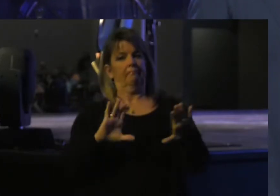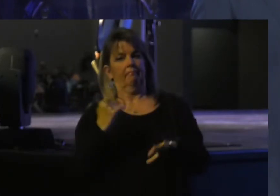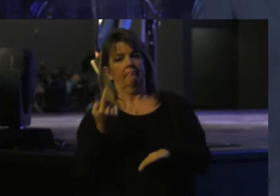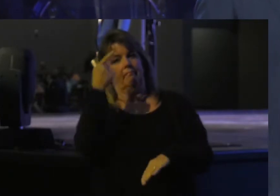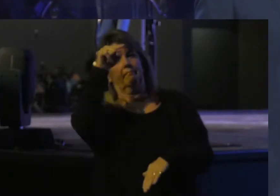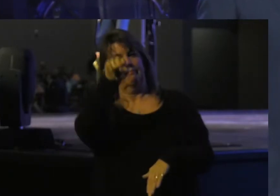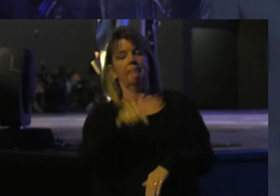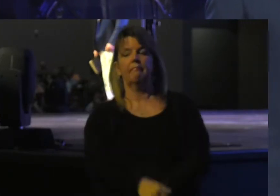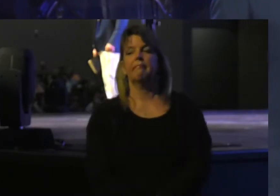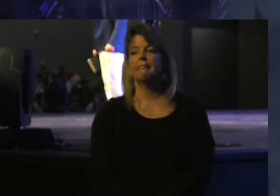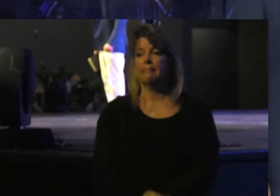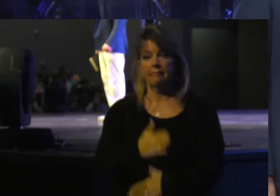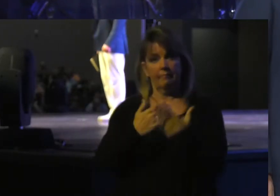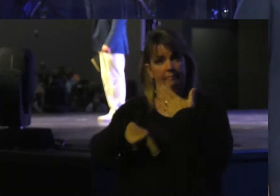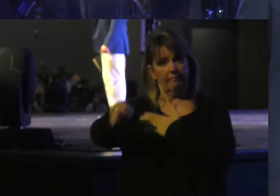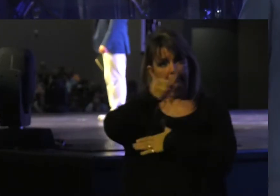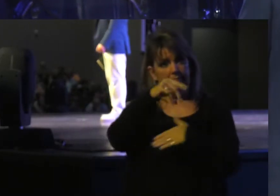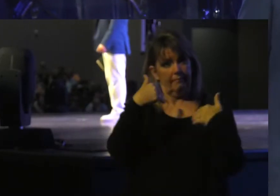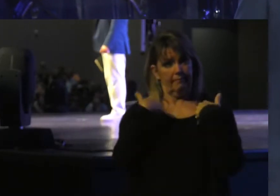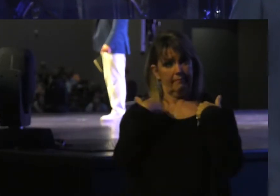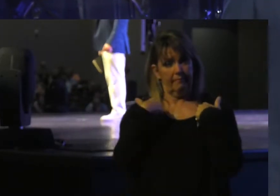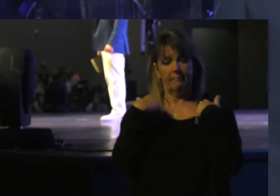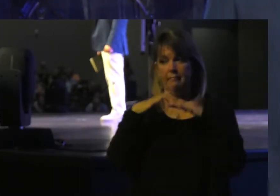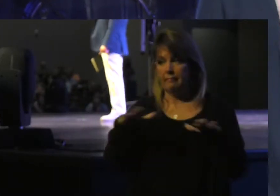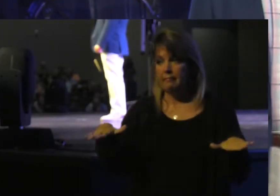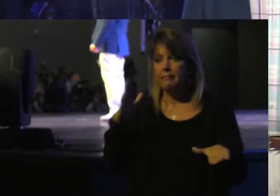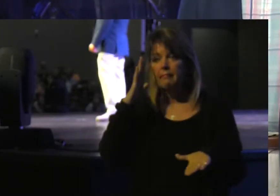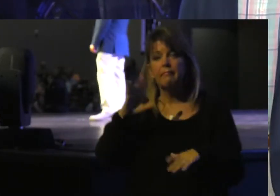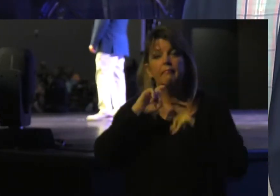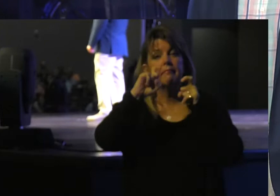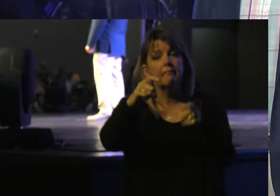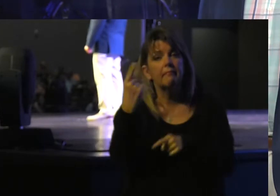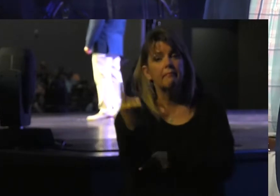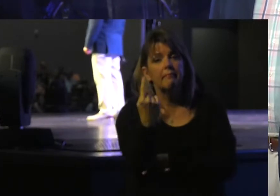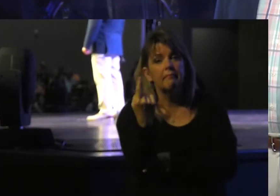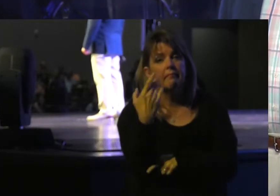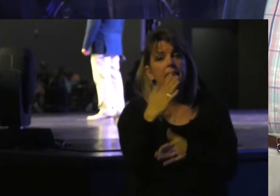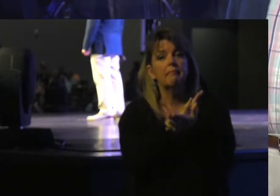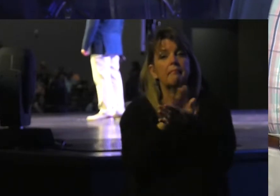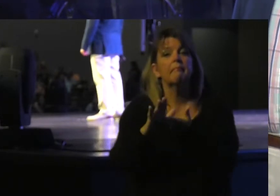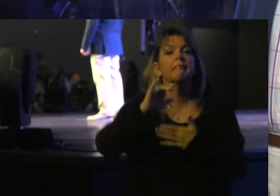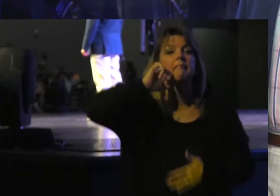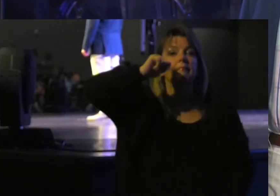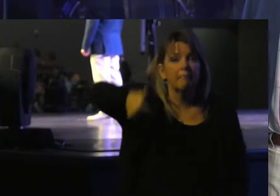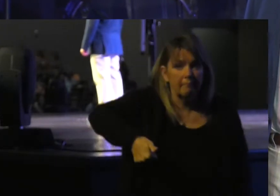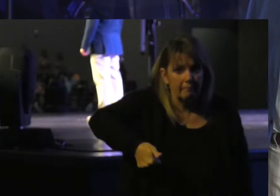for you. Some of you have those children that will get you something nice tomorrow.